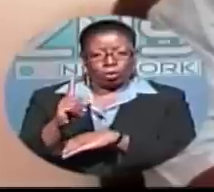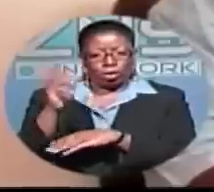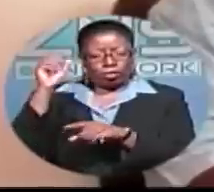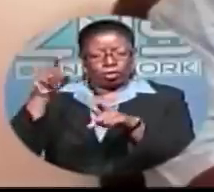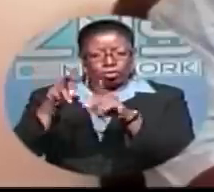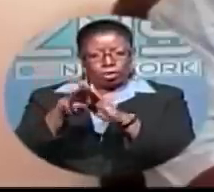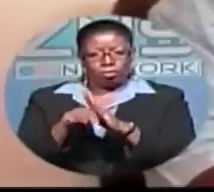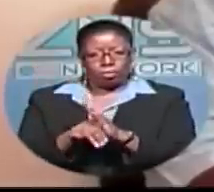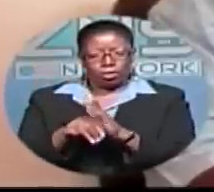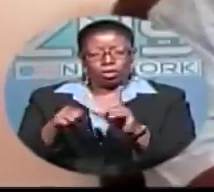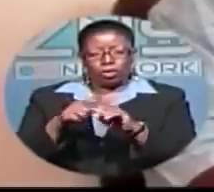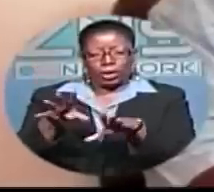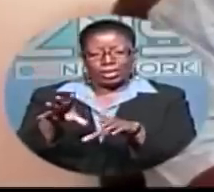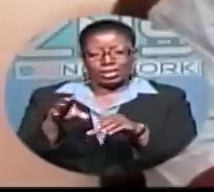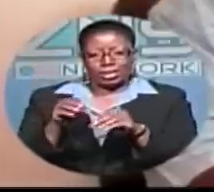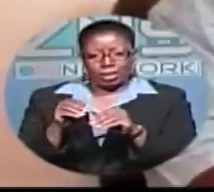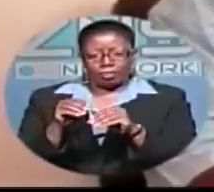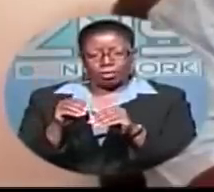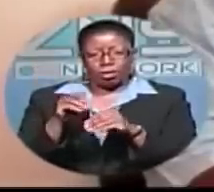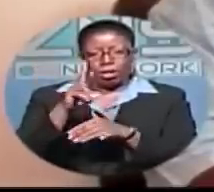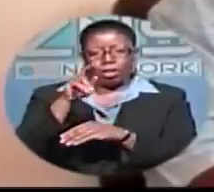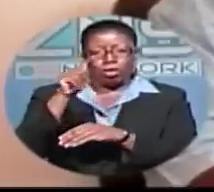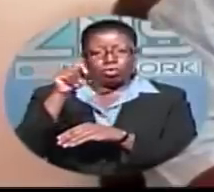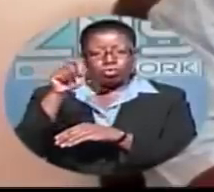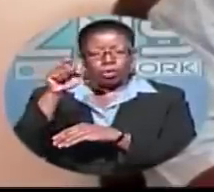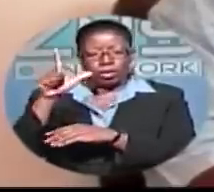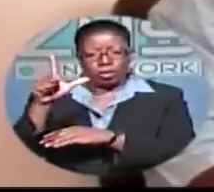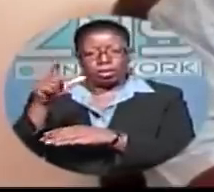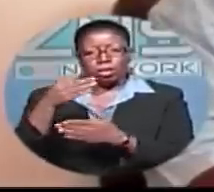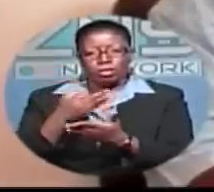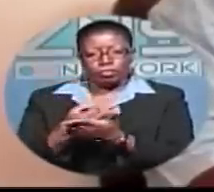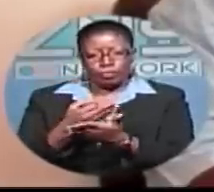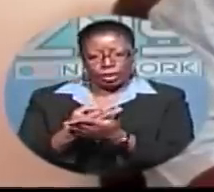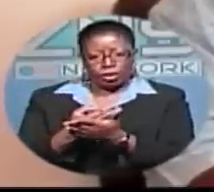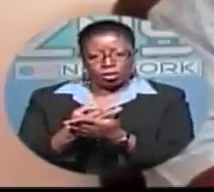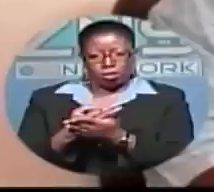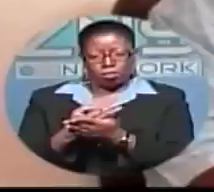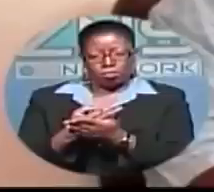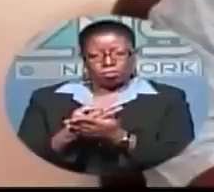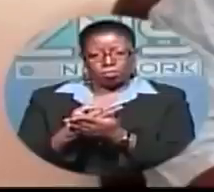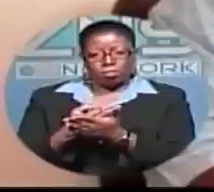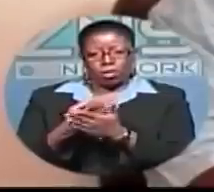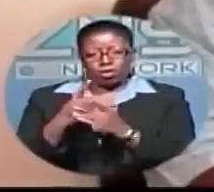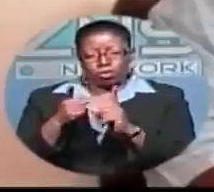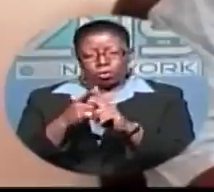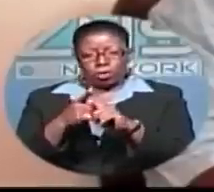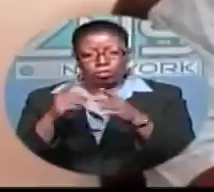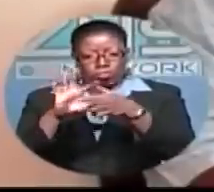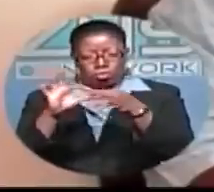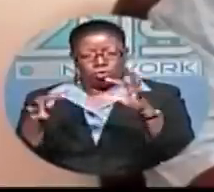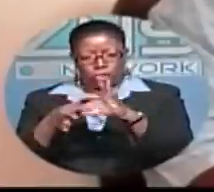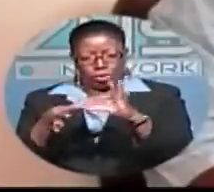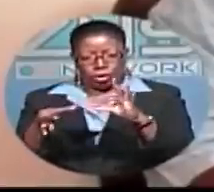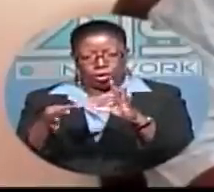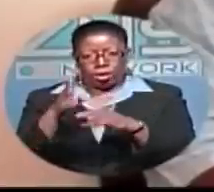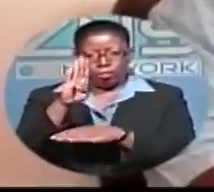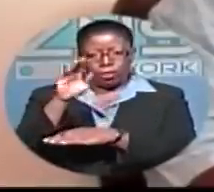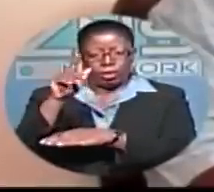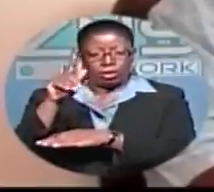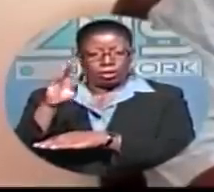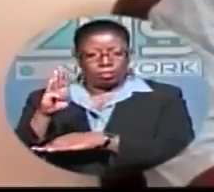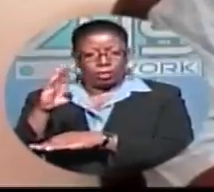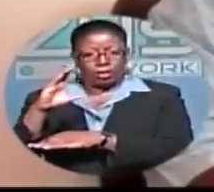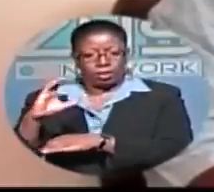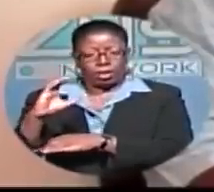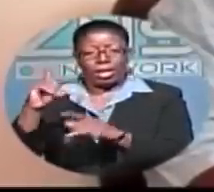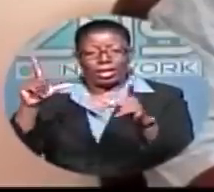inability to accept the said rental fees. Contrary to the stories appearing in today's dailies, BPC's licenses